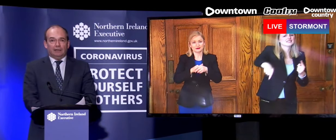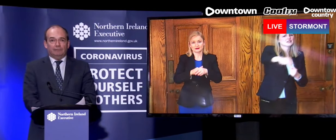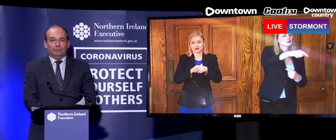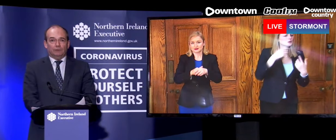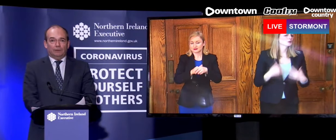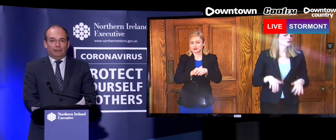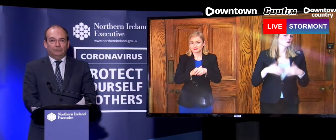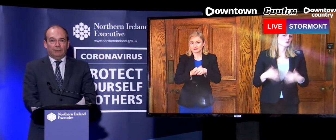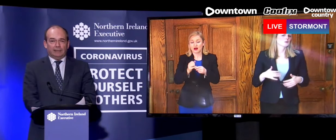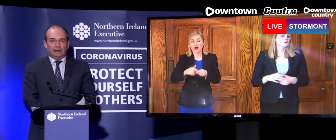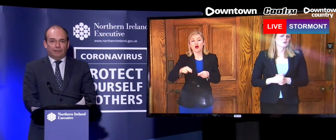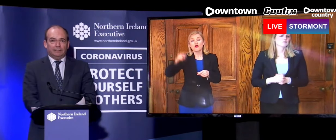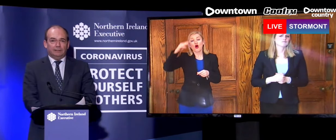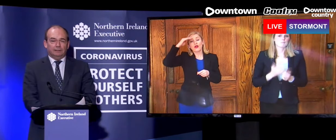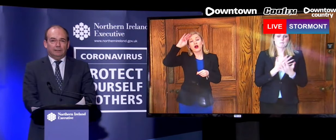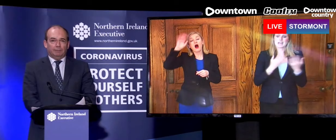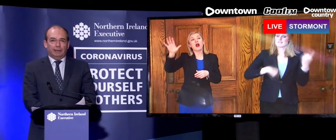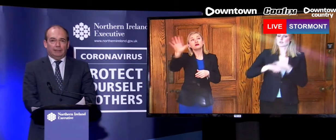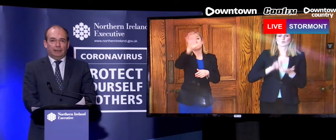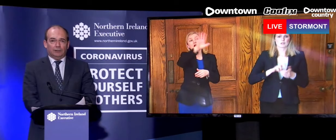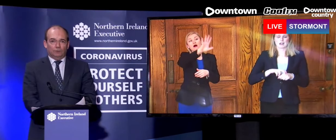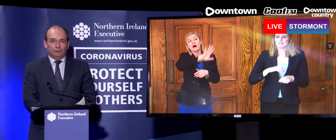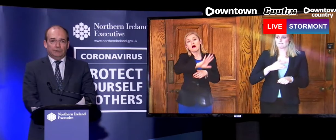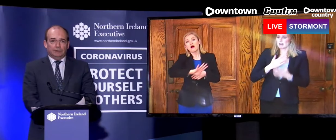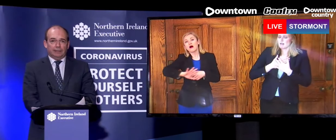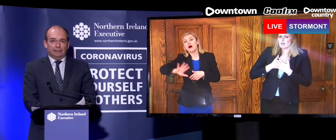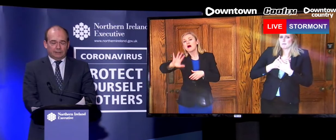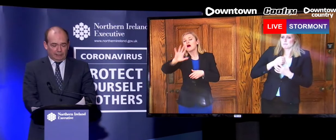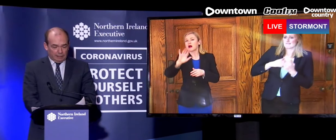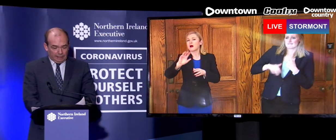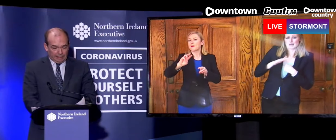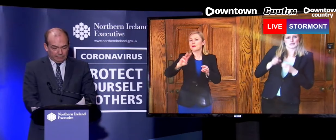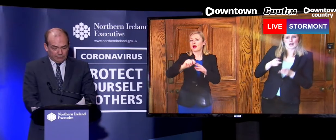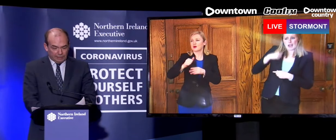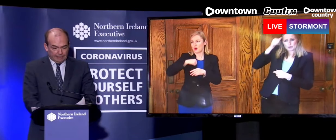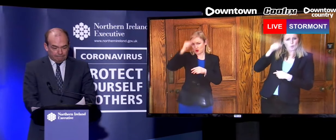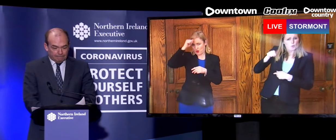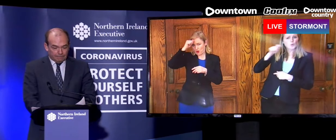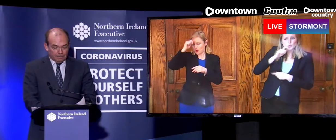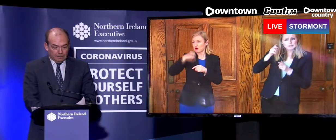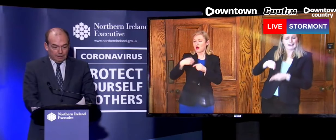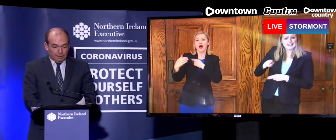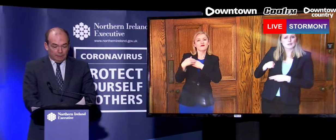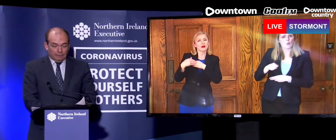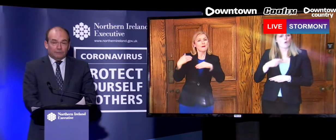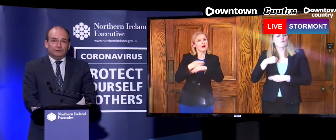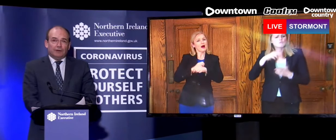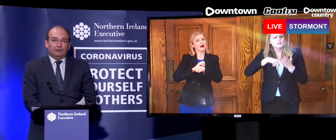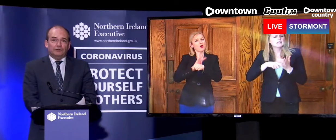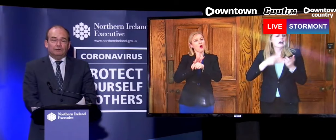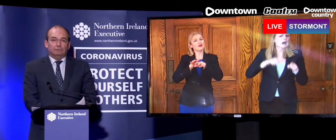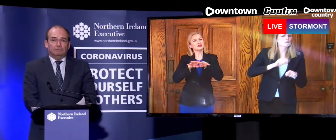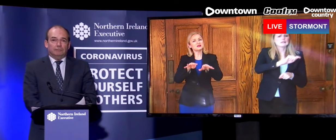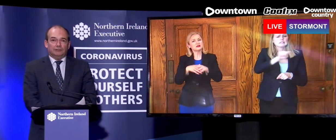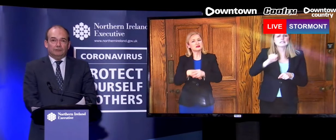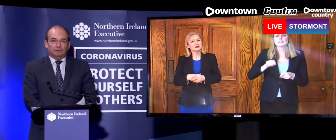directly or indirectly affected by COVID-19 at this time. This